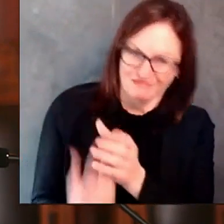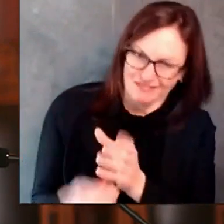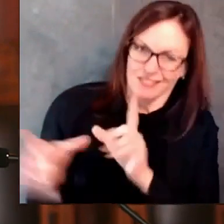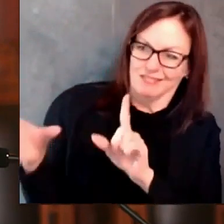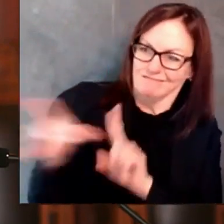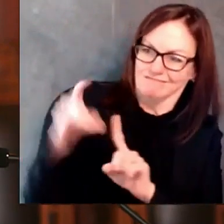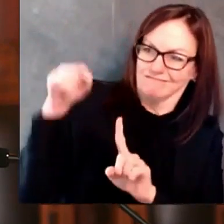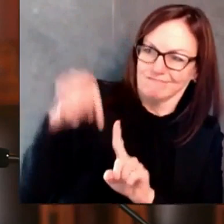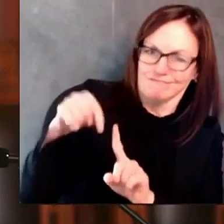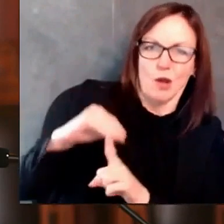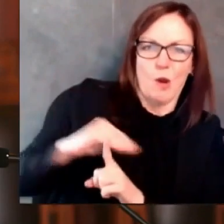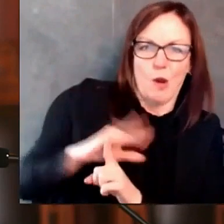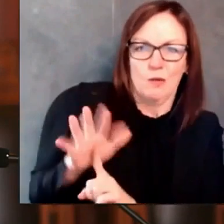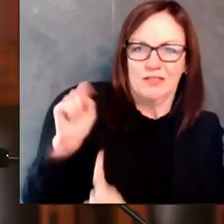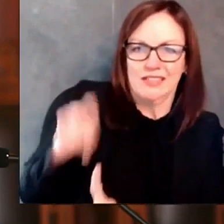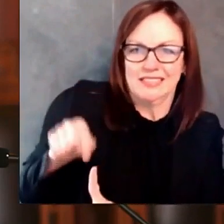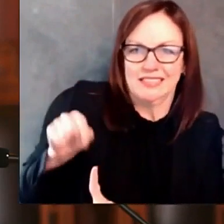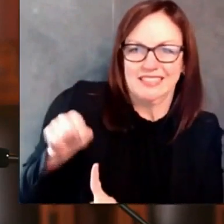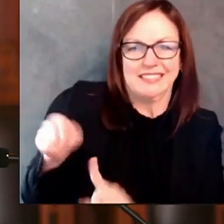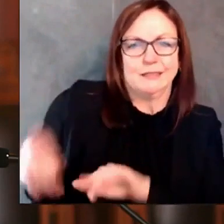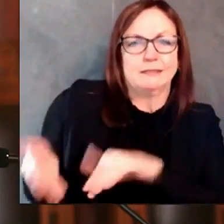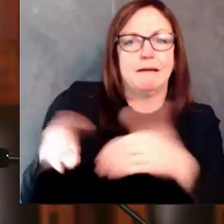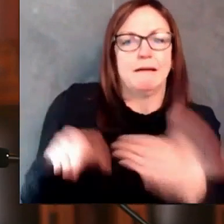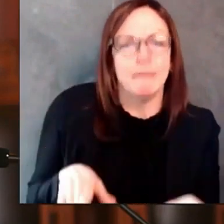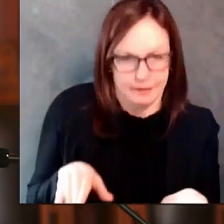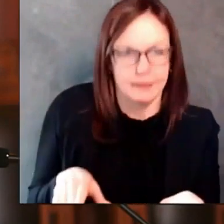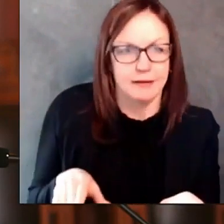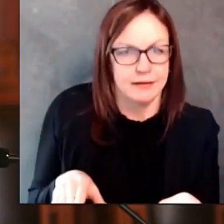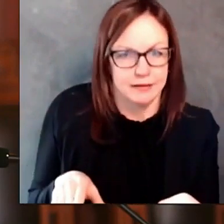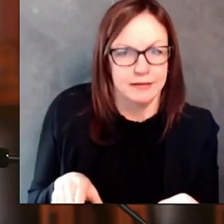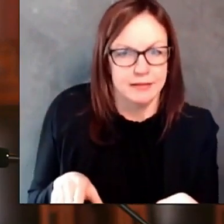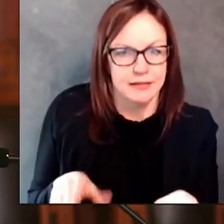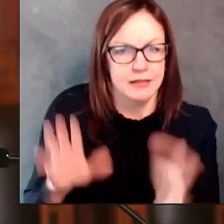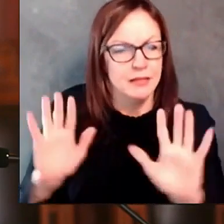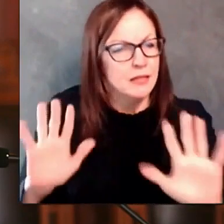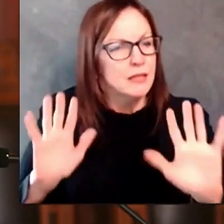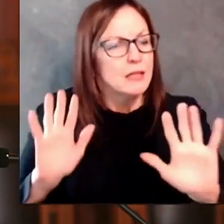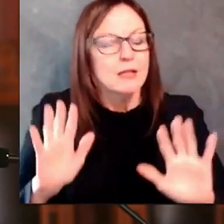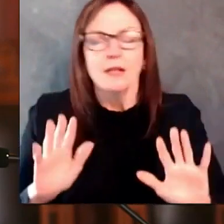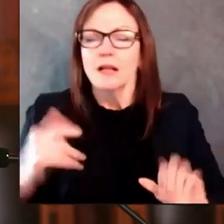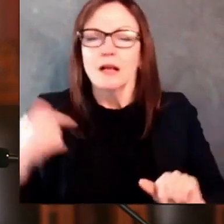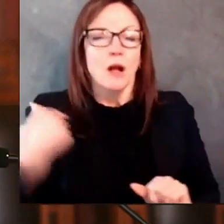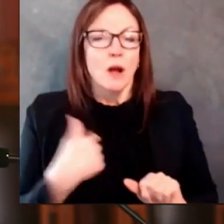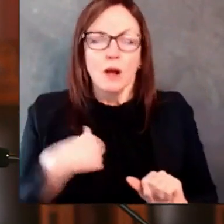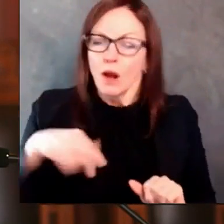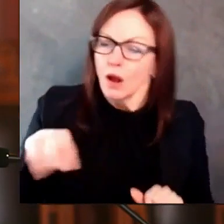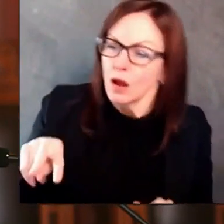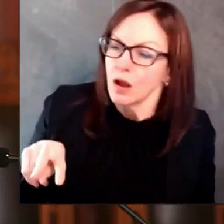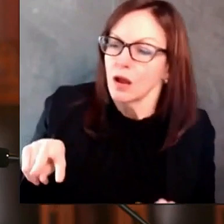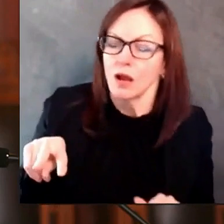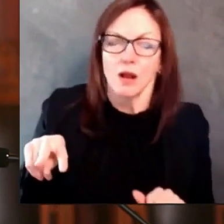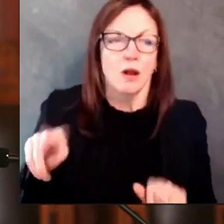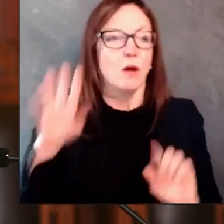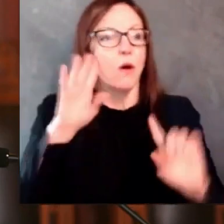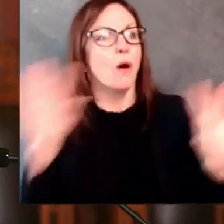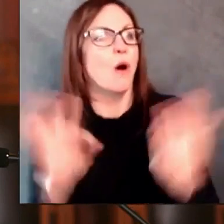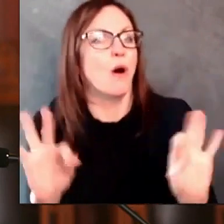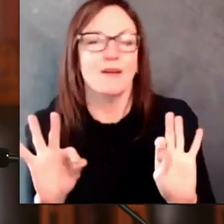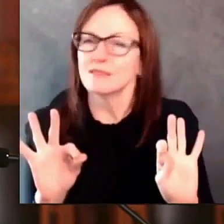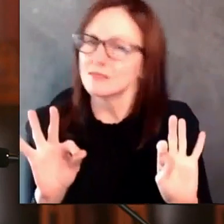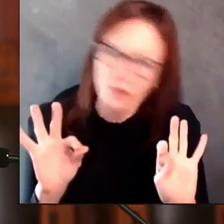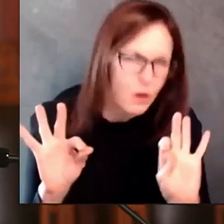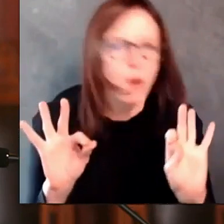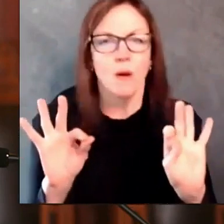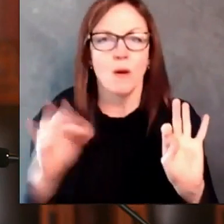virus from spreading further and causing more families to lose loved ones. We're adding 4,034